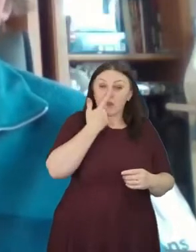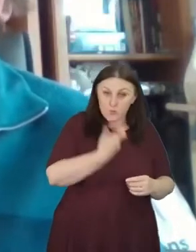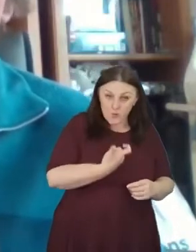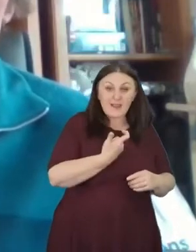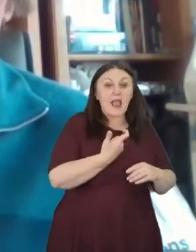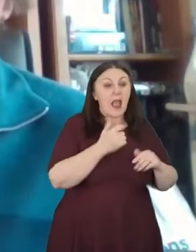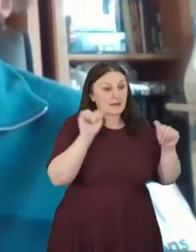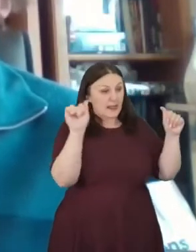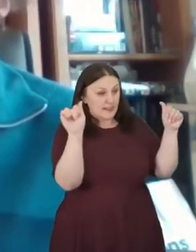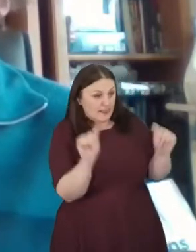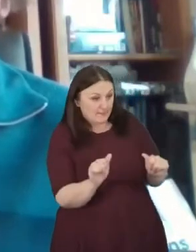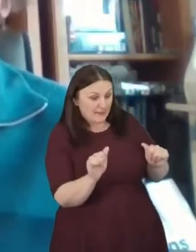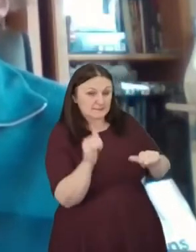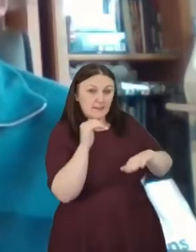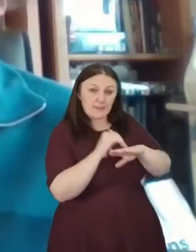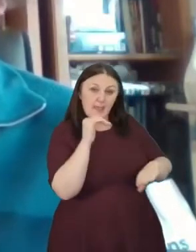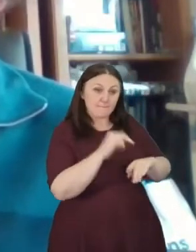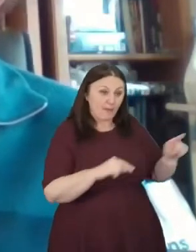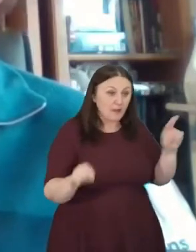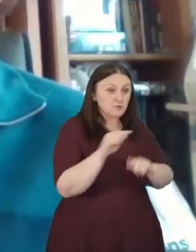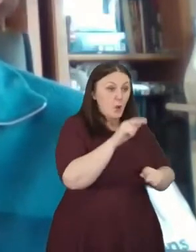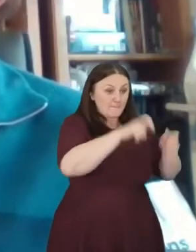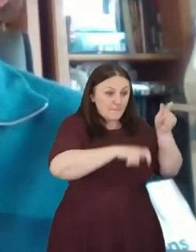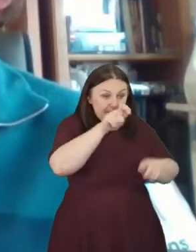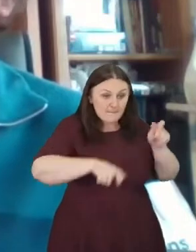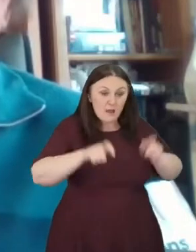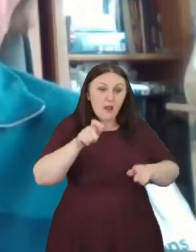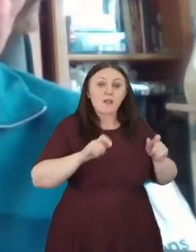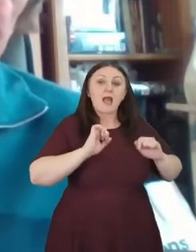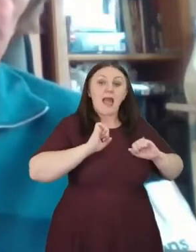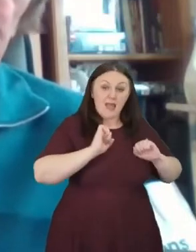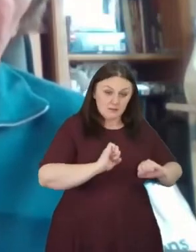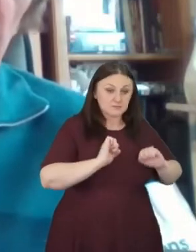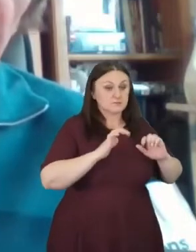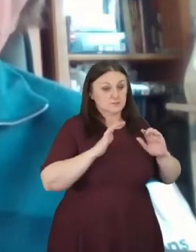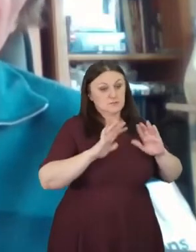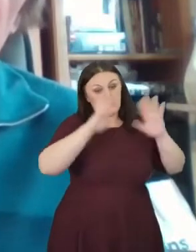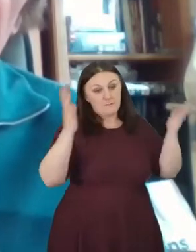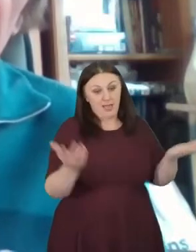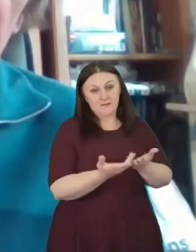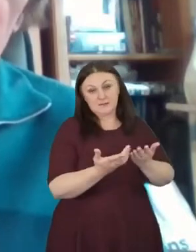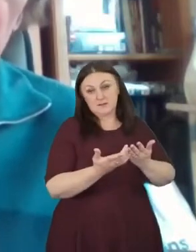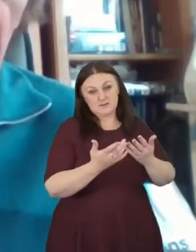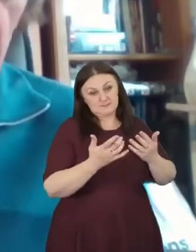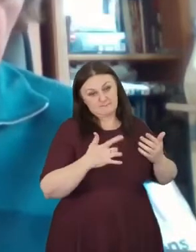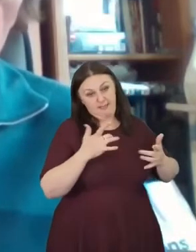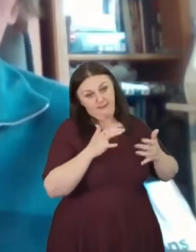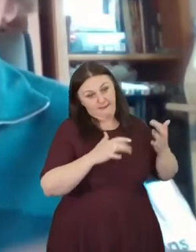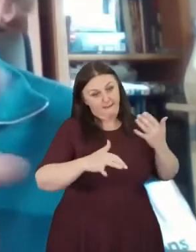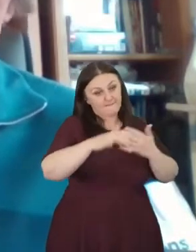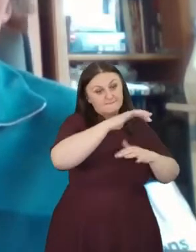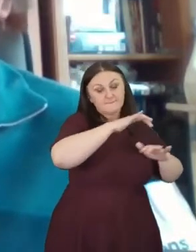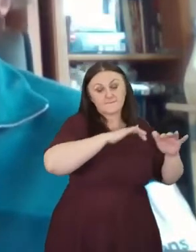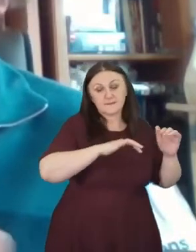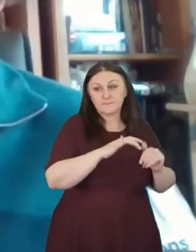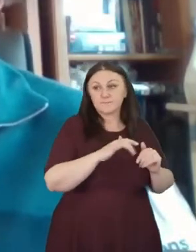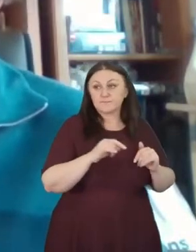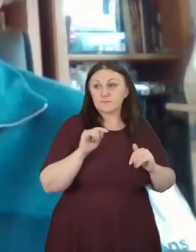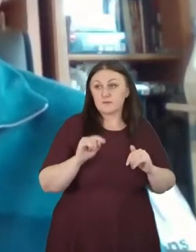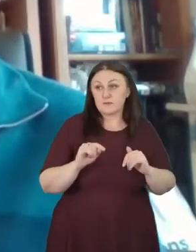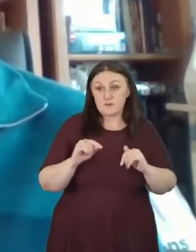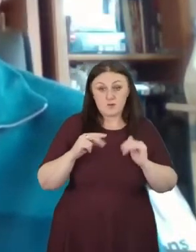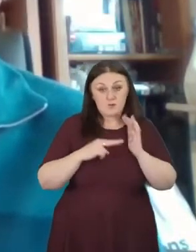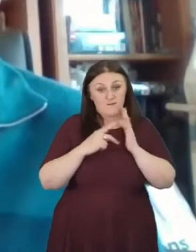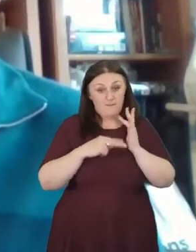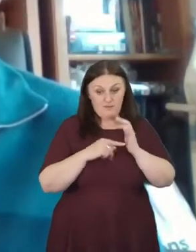that going to have upon people and the life of this planet. In November this year, governments from around the